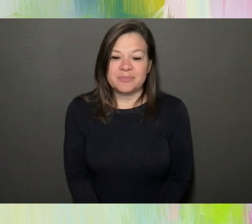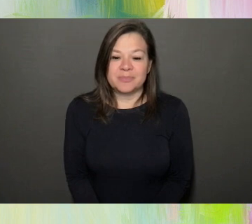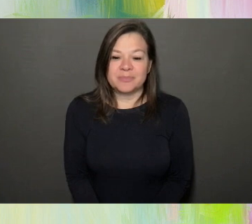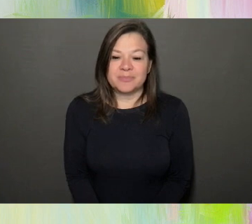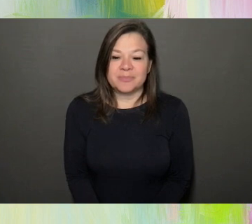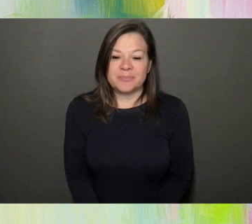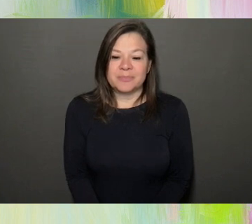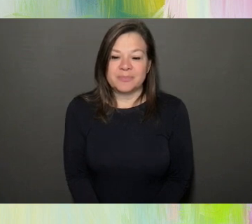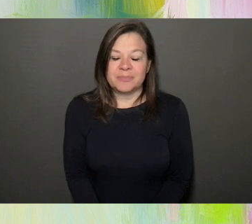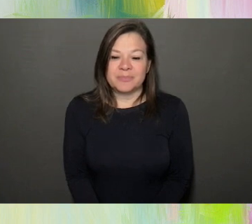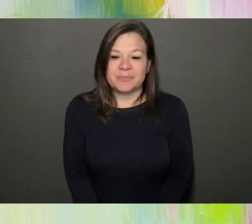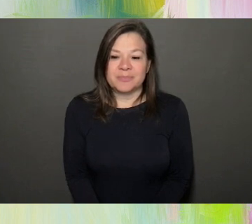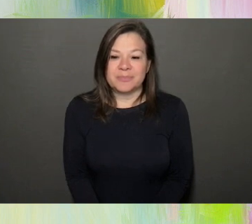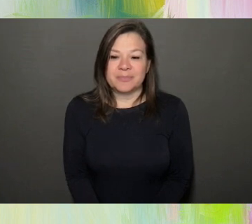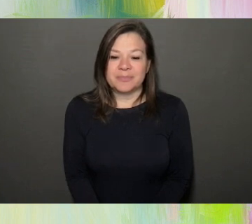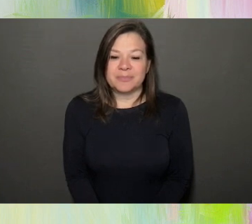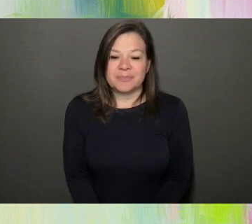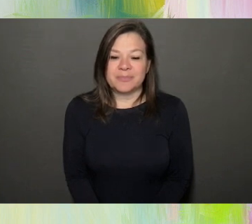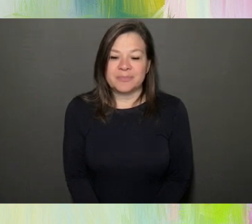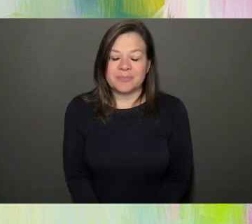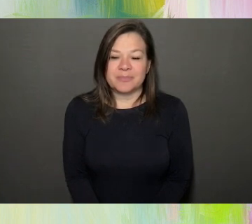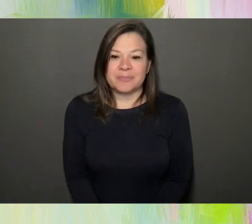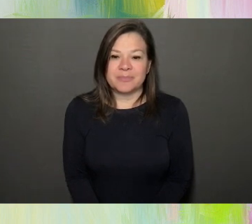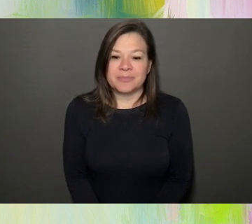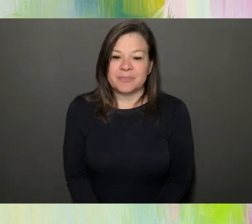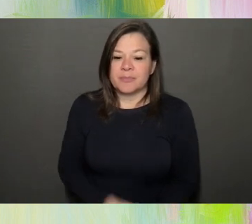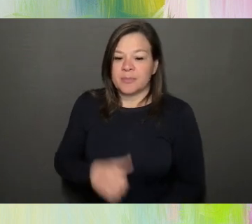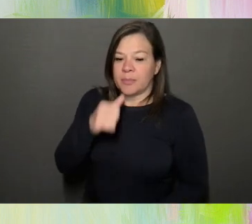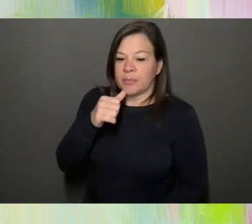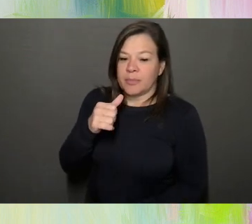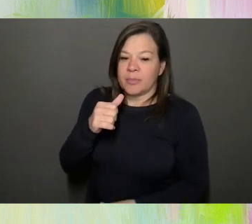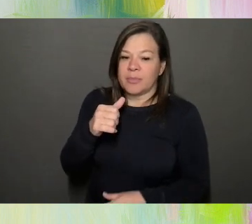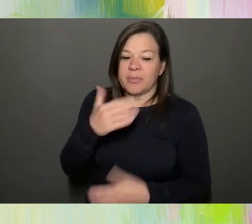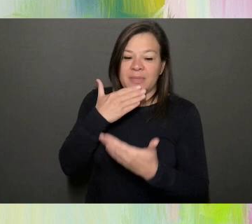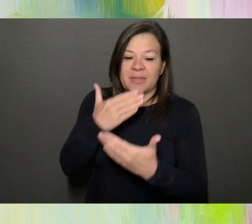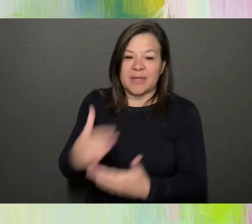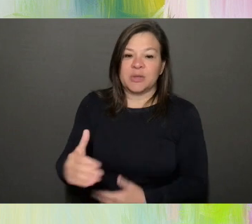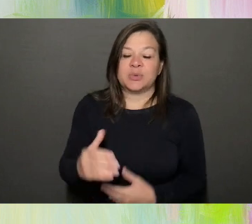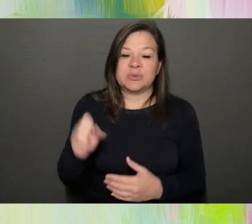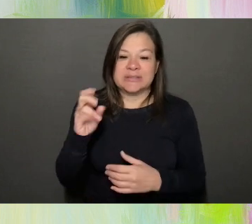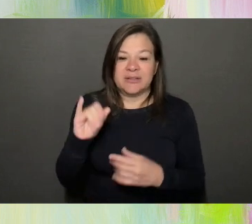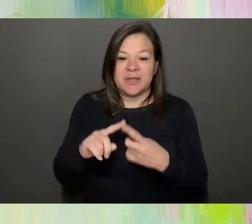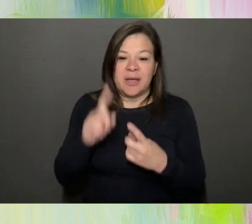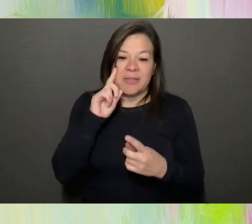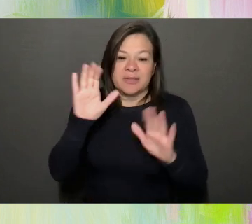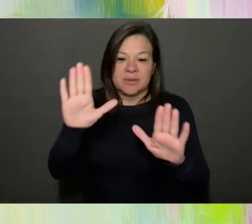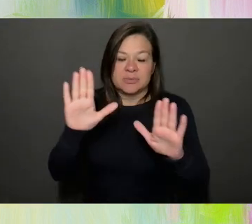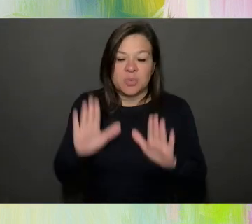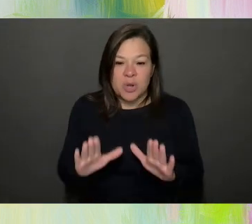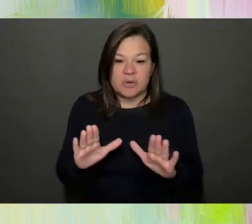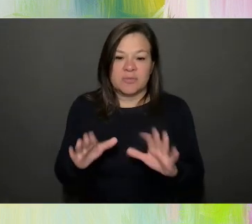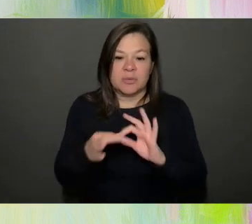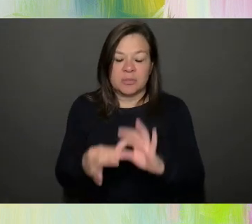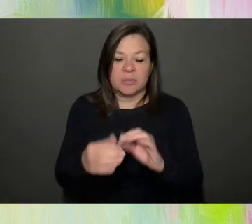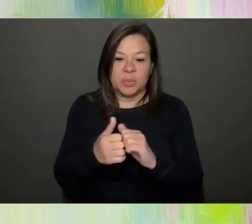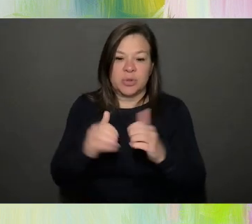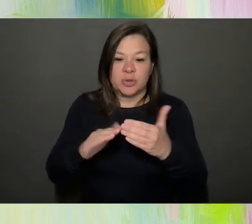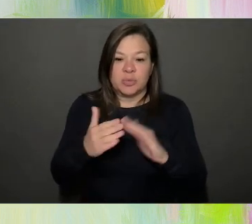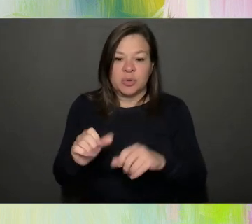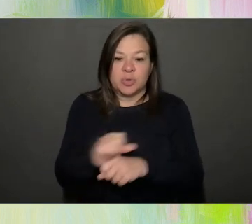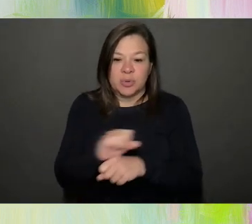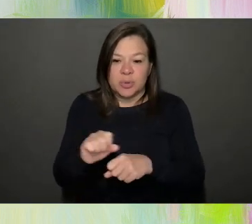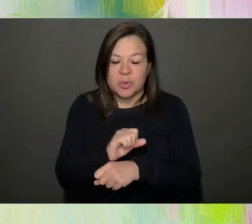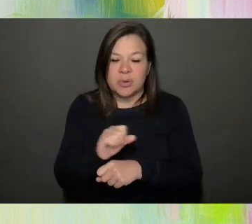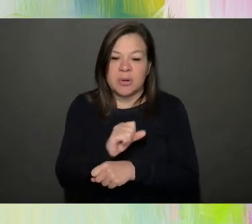Thank you, Sylvia. That really was remarkable, and I think it's something that very few of us, both in terms of the community you work with and the